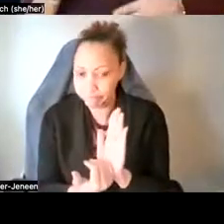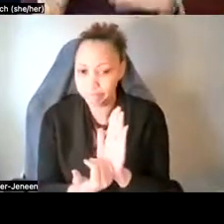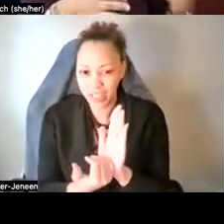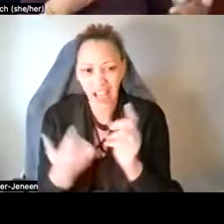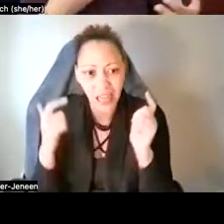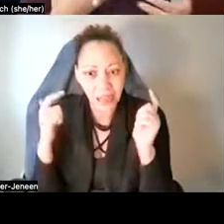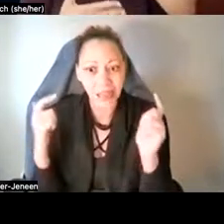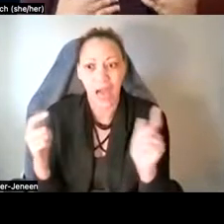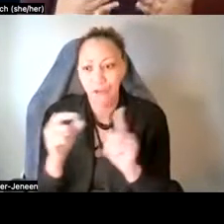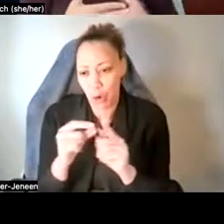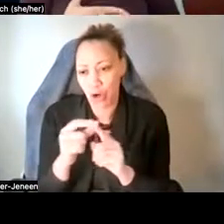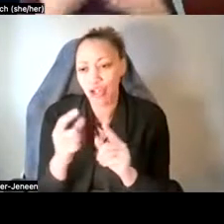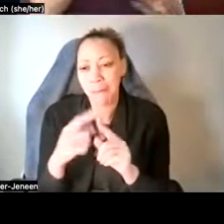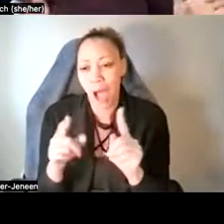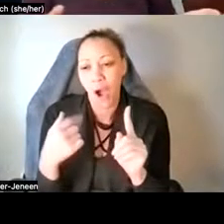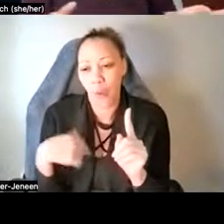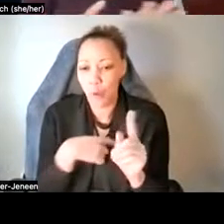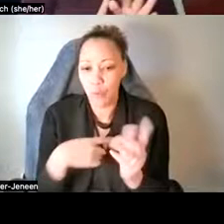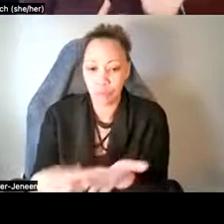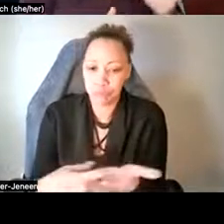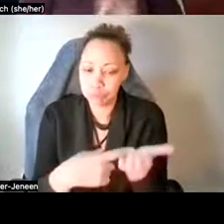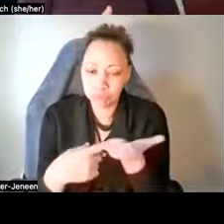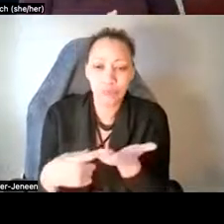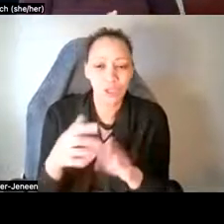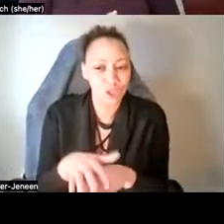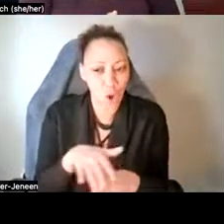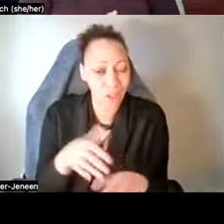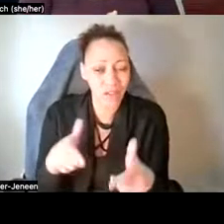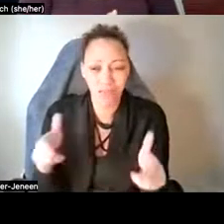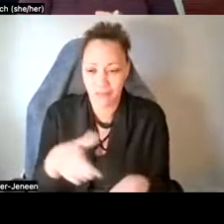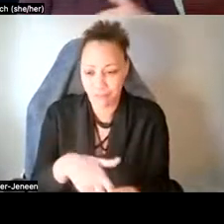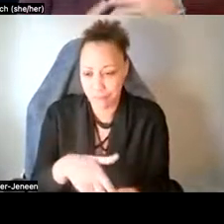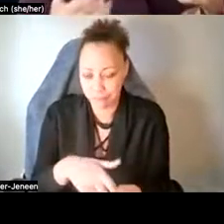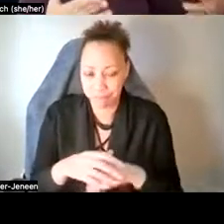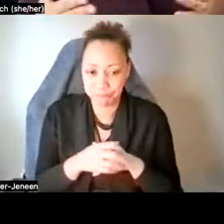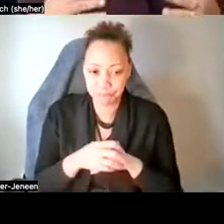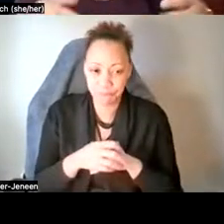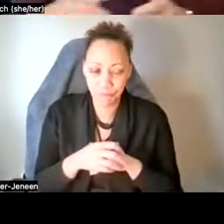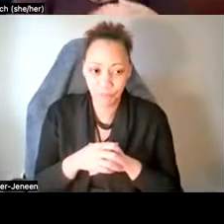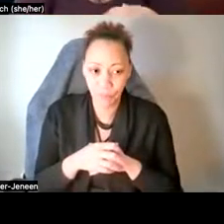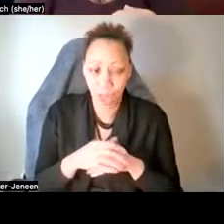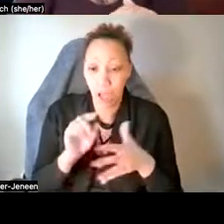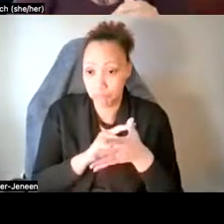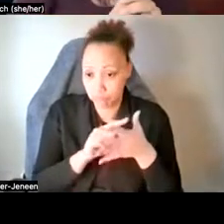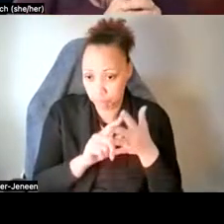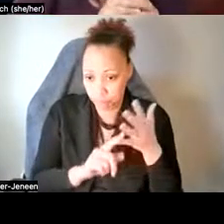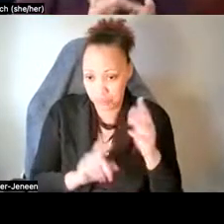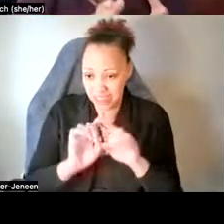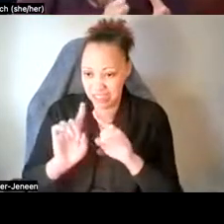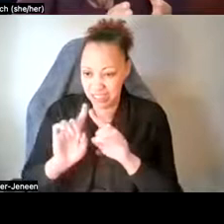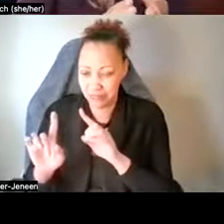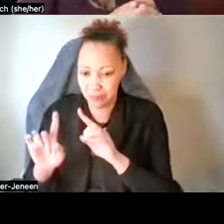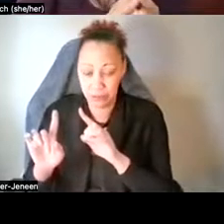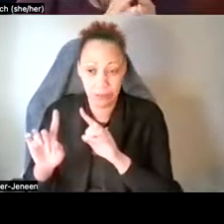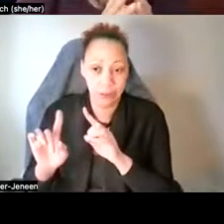words, but we'll go through it slowly, um, we've got lots of time, um, so there, these are the types of psychedelics that you'll typically be